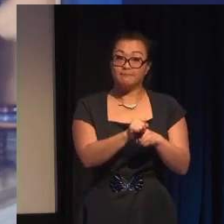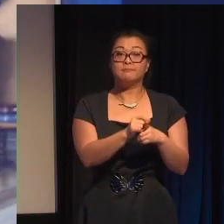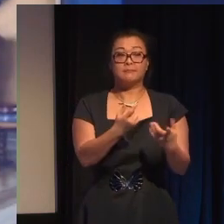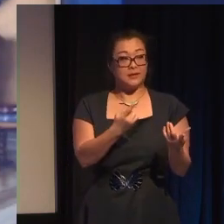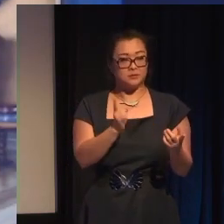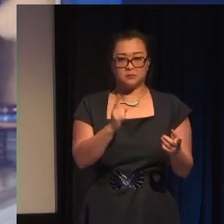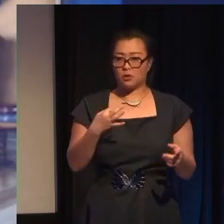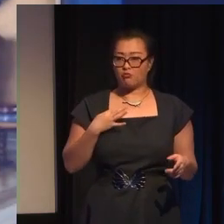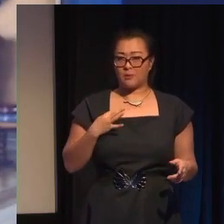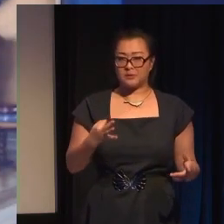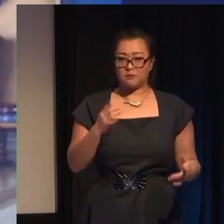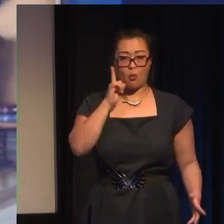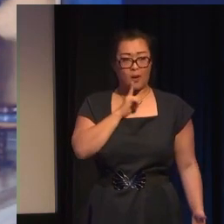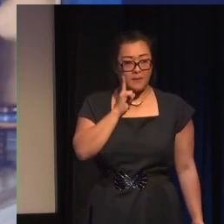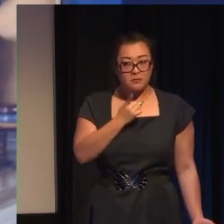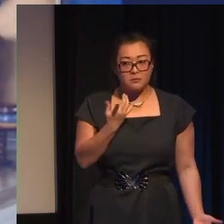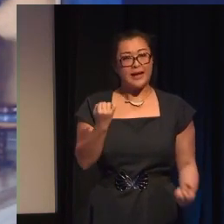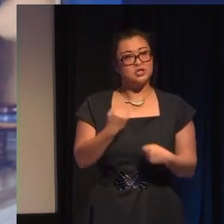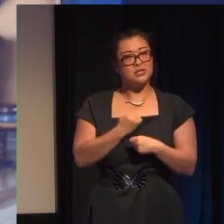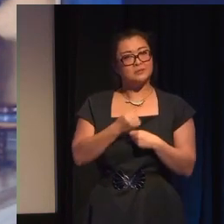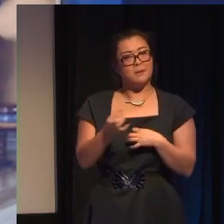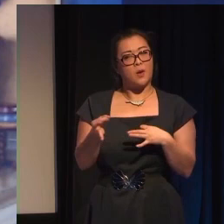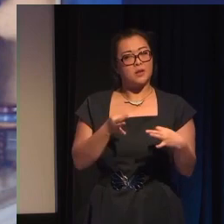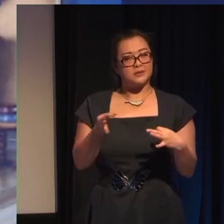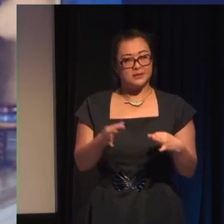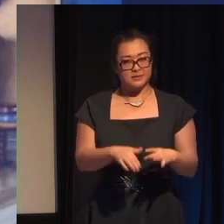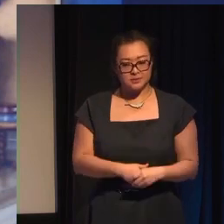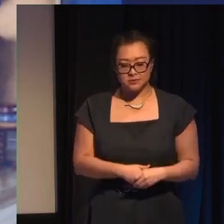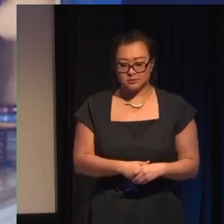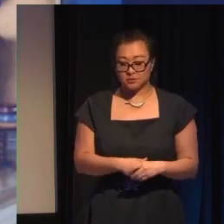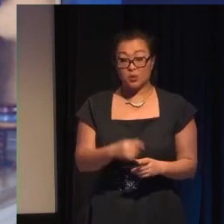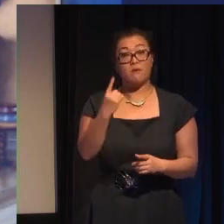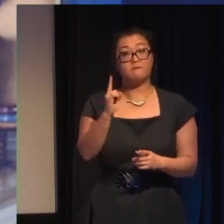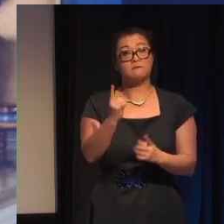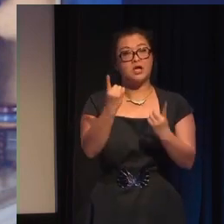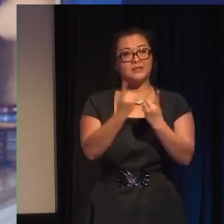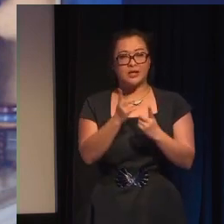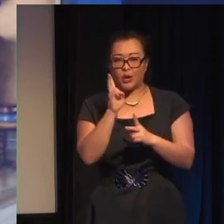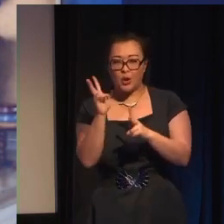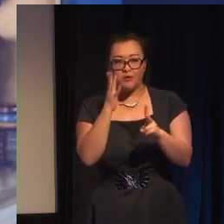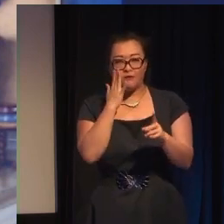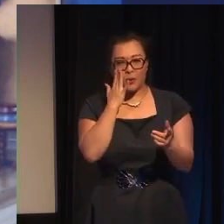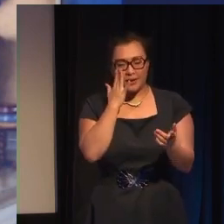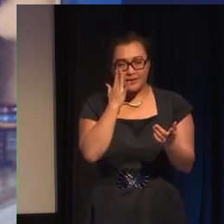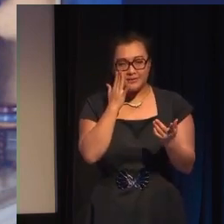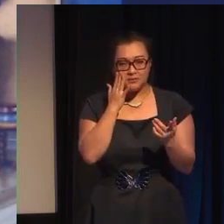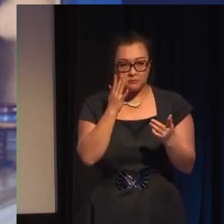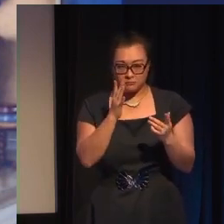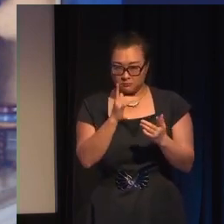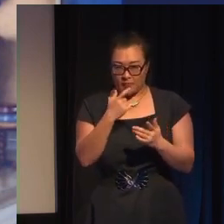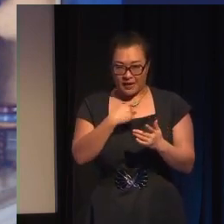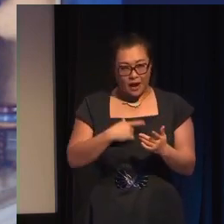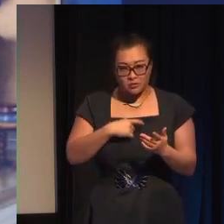the gender politics of this world so one of the first things that I look for is to see if women constitute at least half of the characters